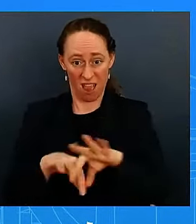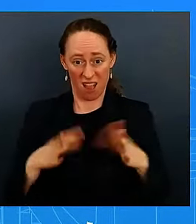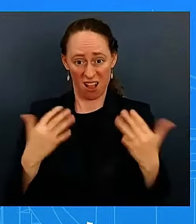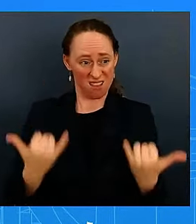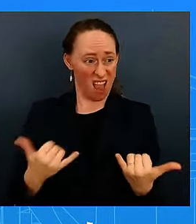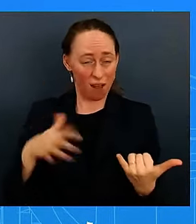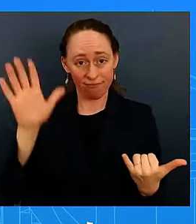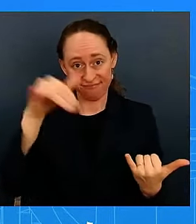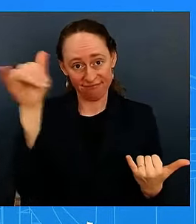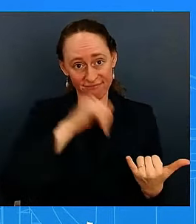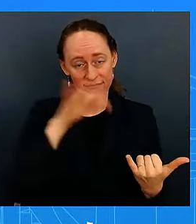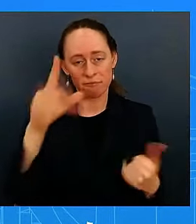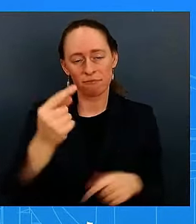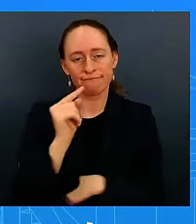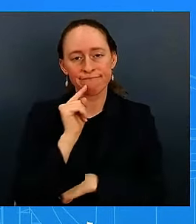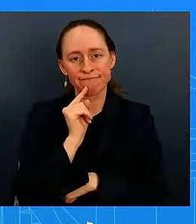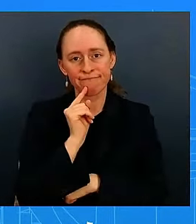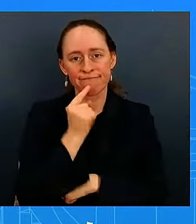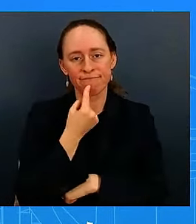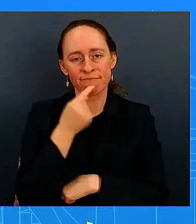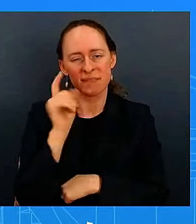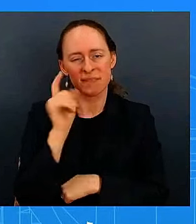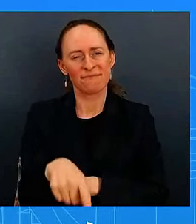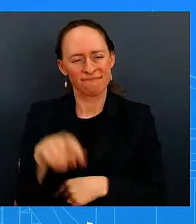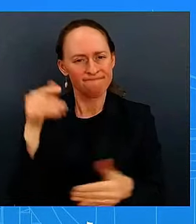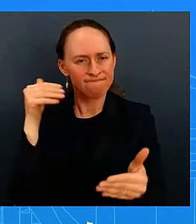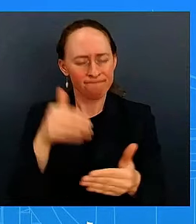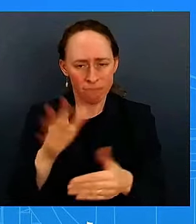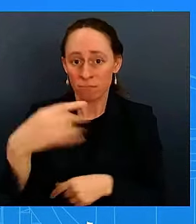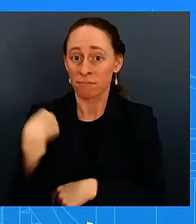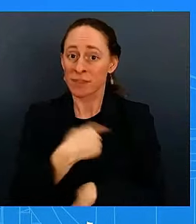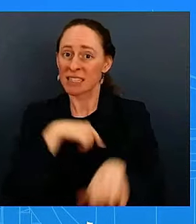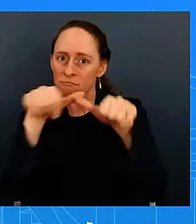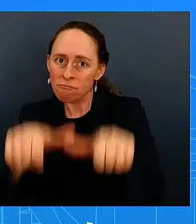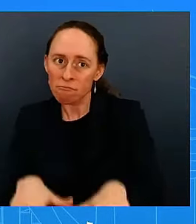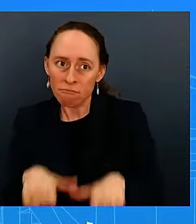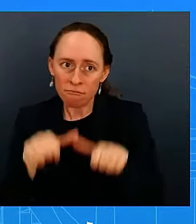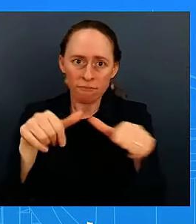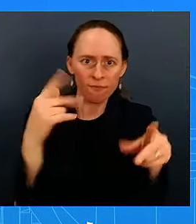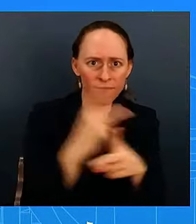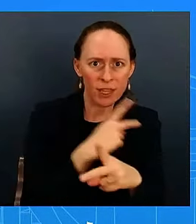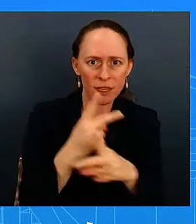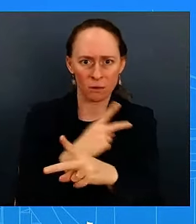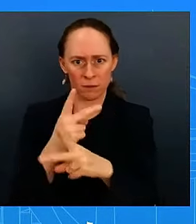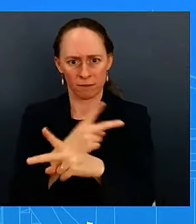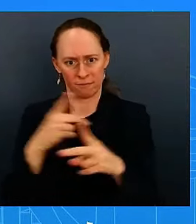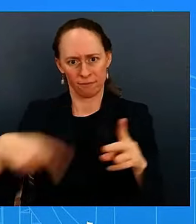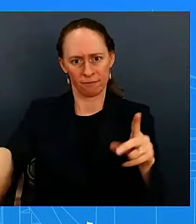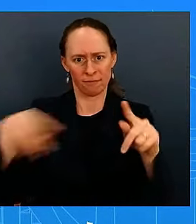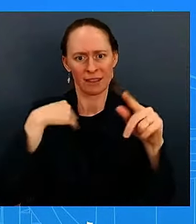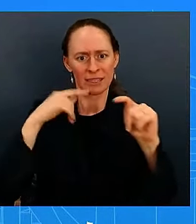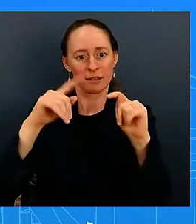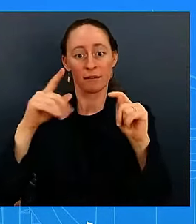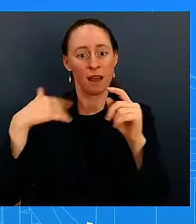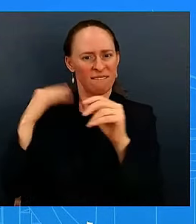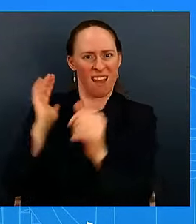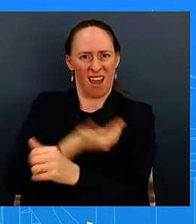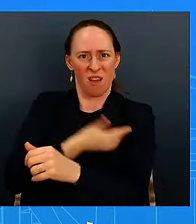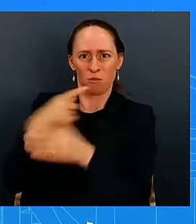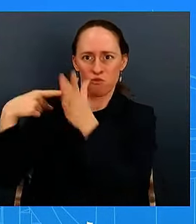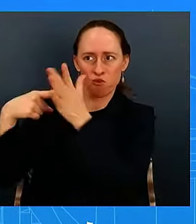are working around the clock as you said we've had representative the president's uh white house uh officials have been in the region